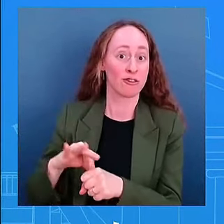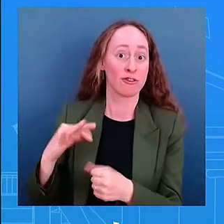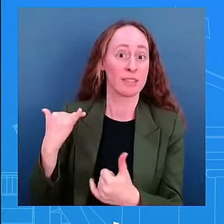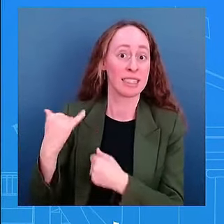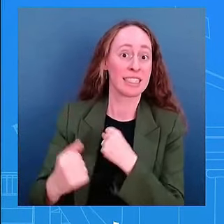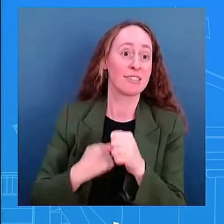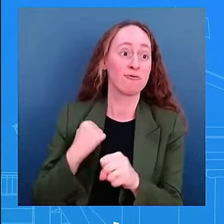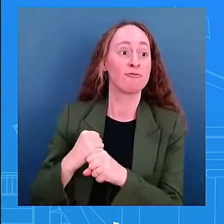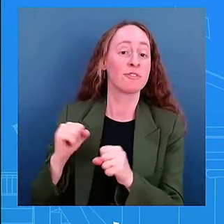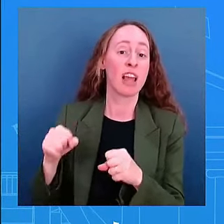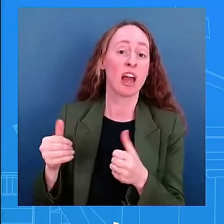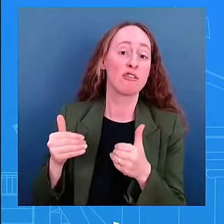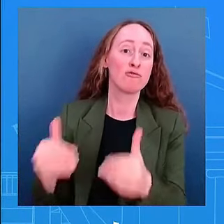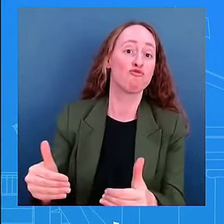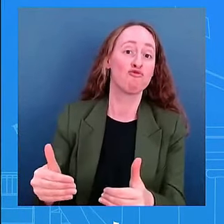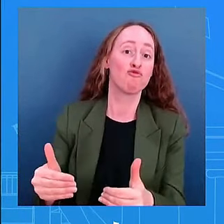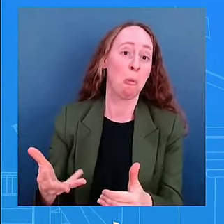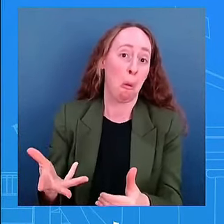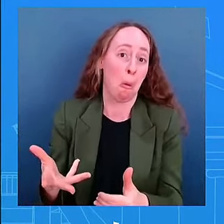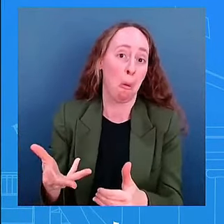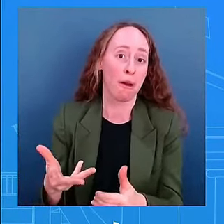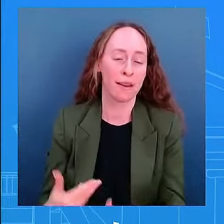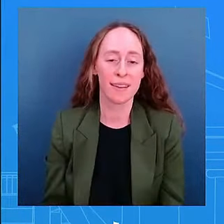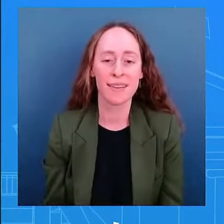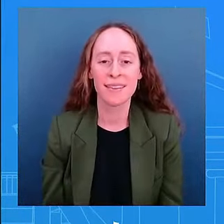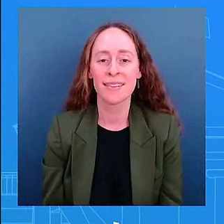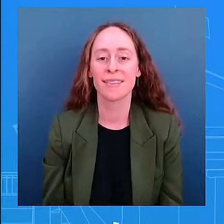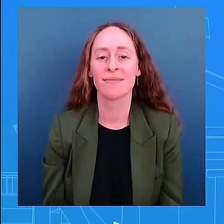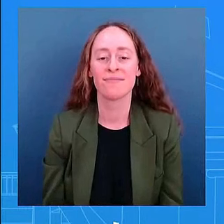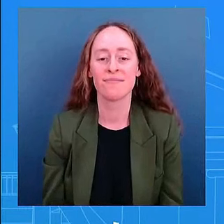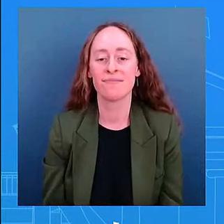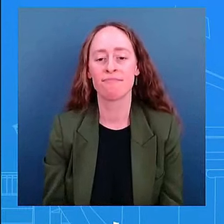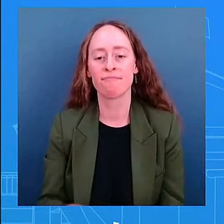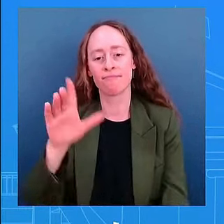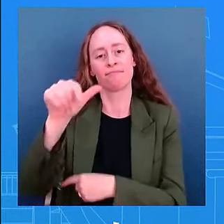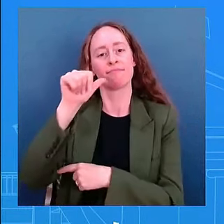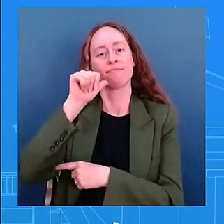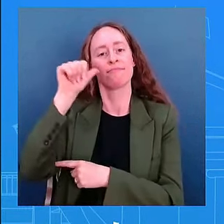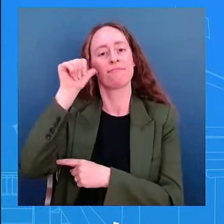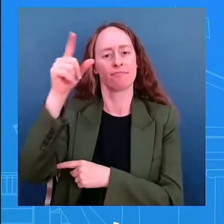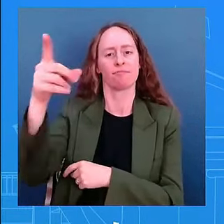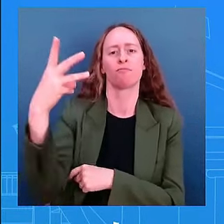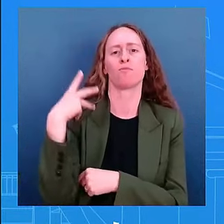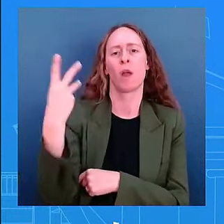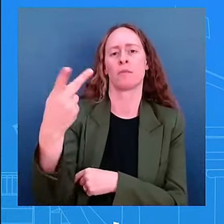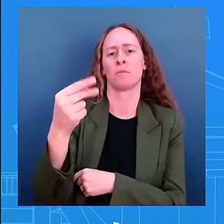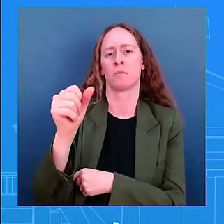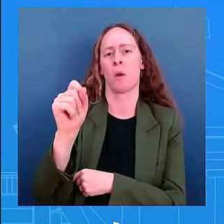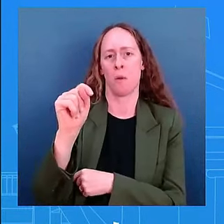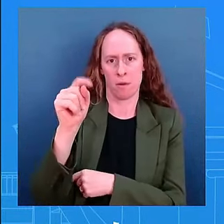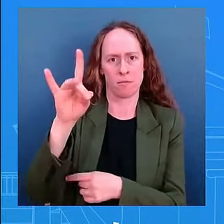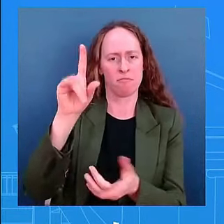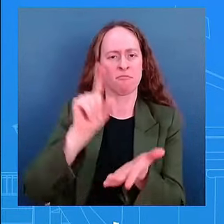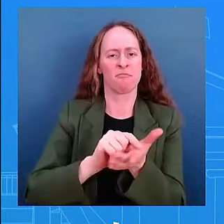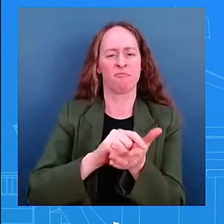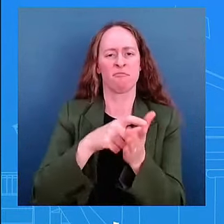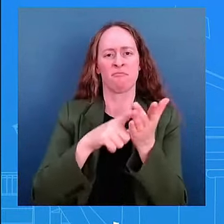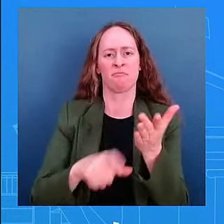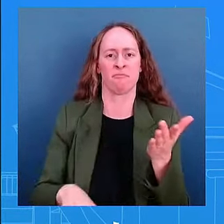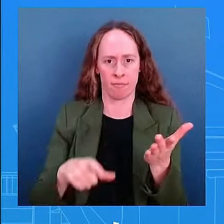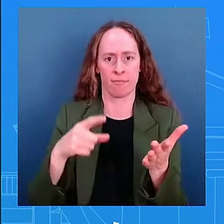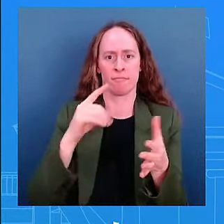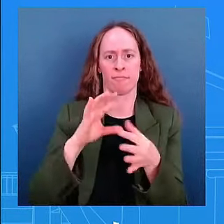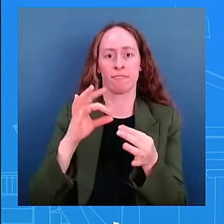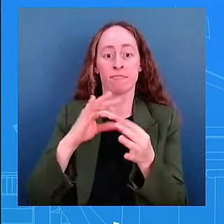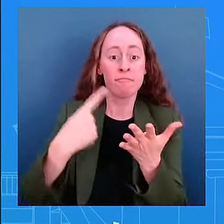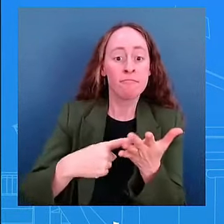washington post op-ed that the president put out yesterday if you listen to his speech he was reacting to what scotus has